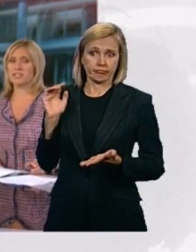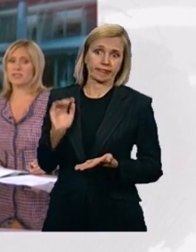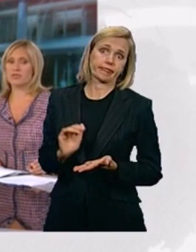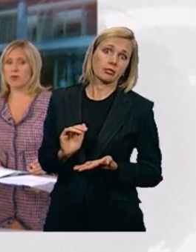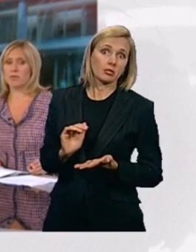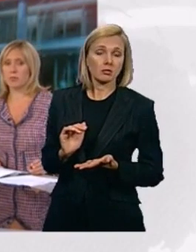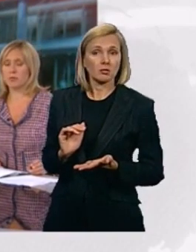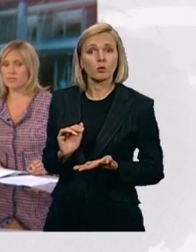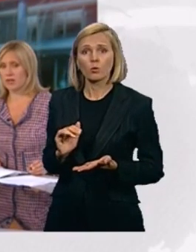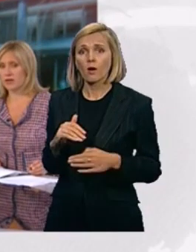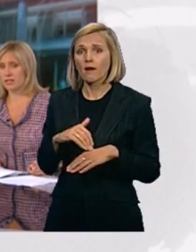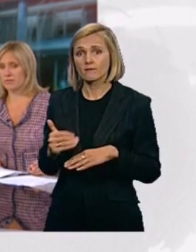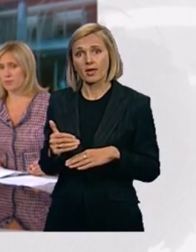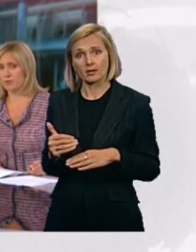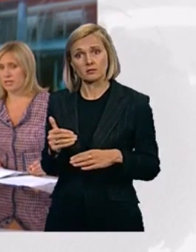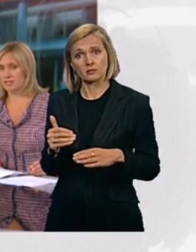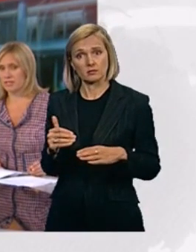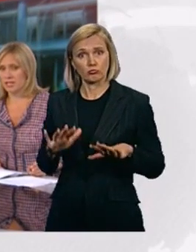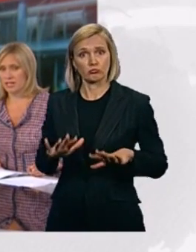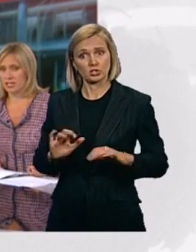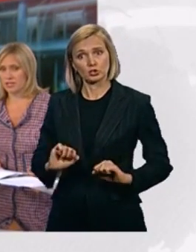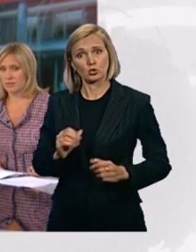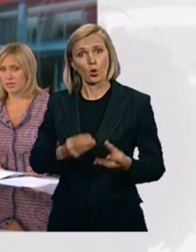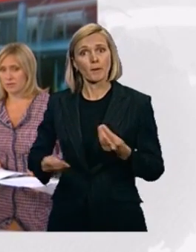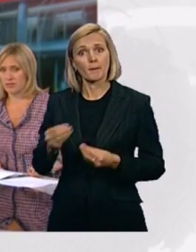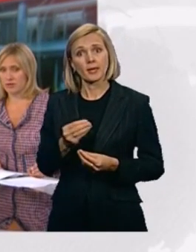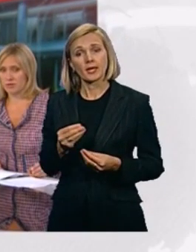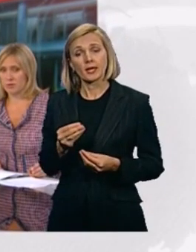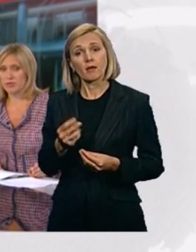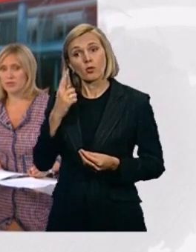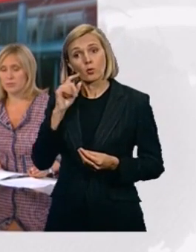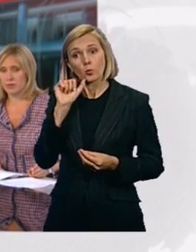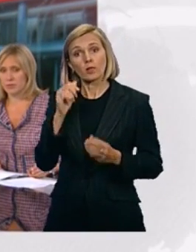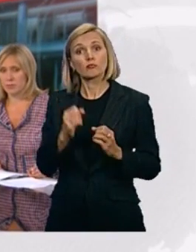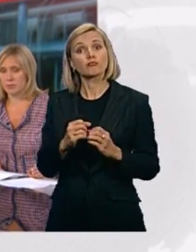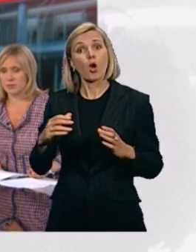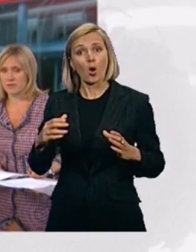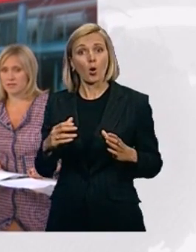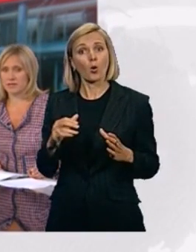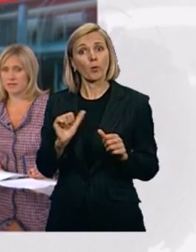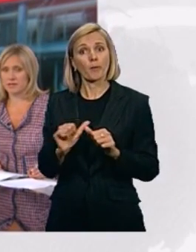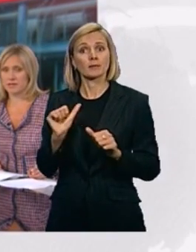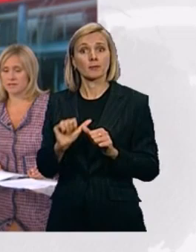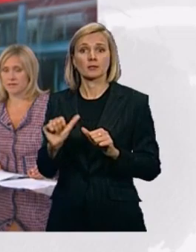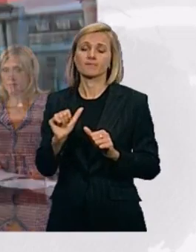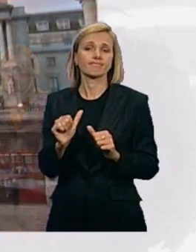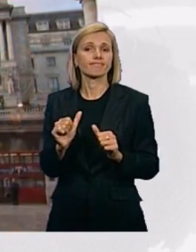predicted to grow more slowly than forecast. Our chief economics correspondent Hugh Pym reports.